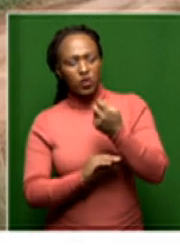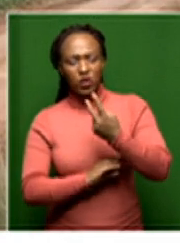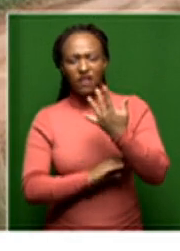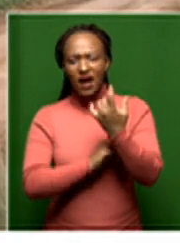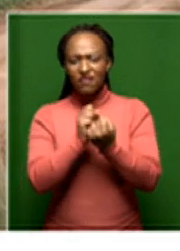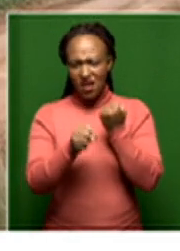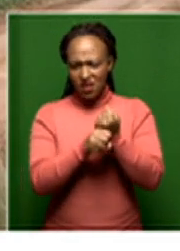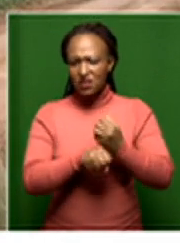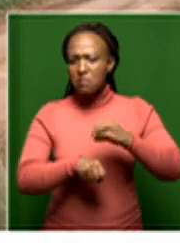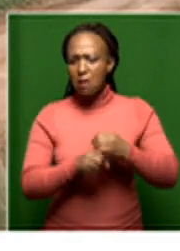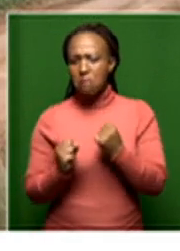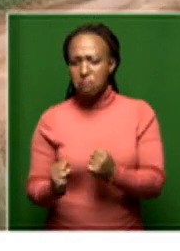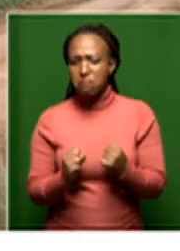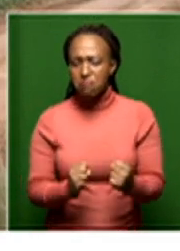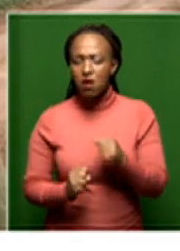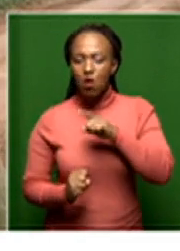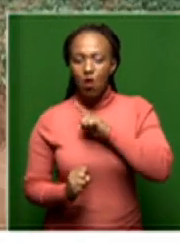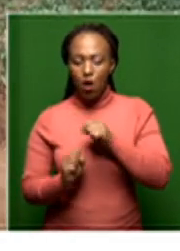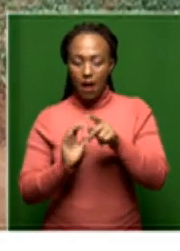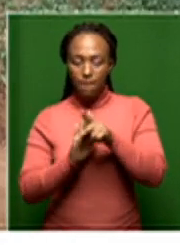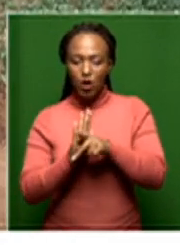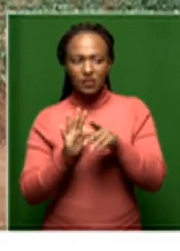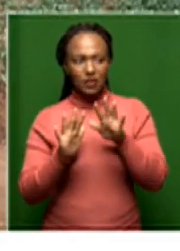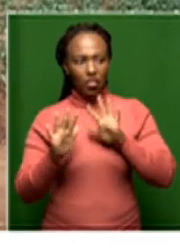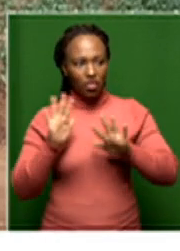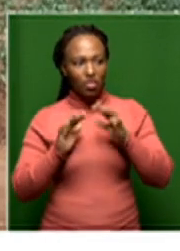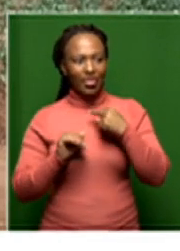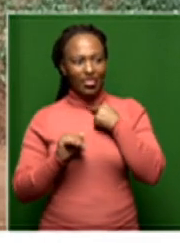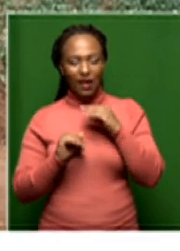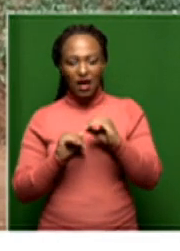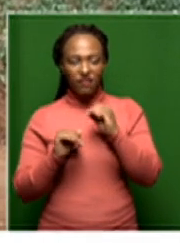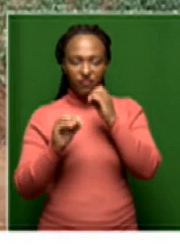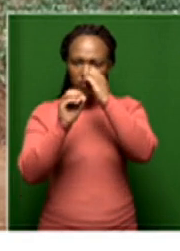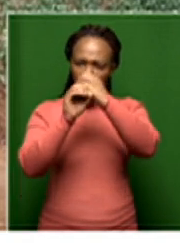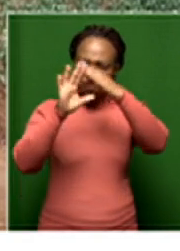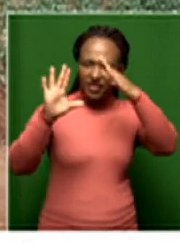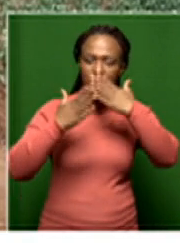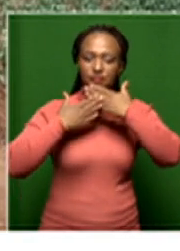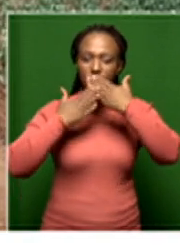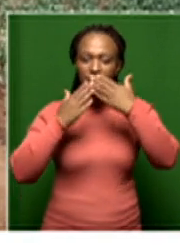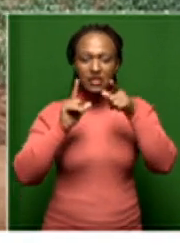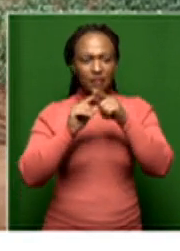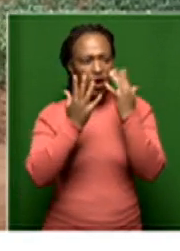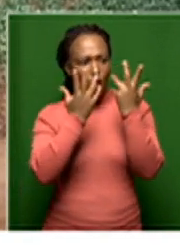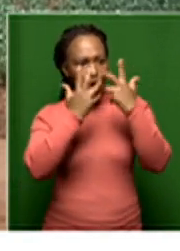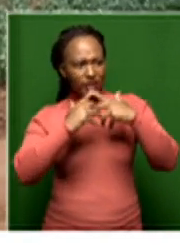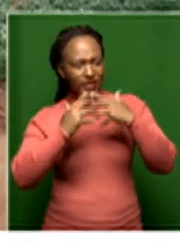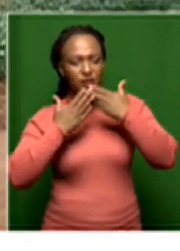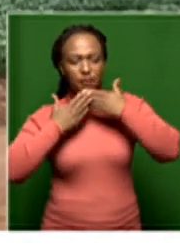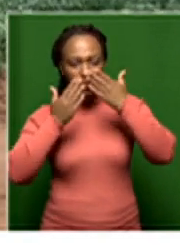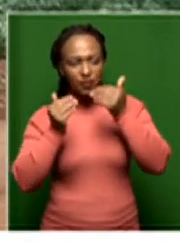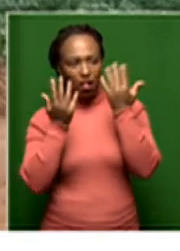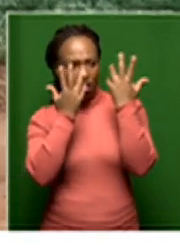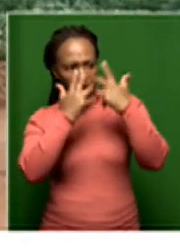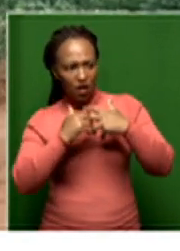years, which is a problem of policy stagnation, lack of vision, and the lack of coordination. I think the left